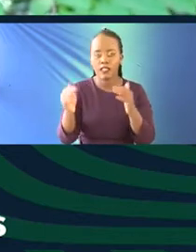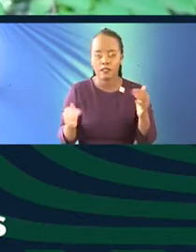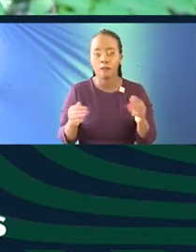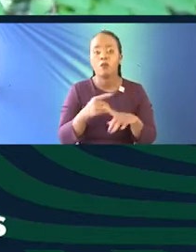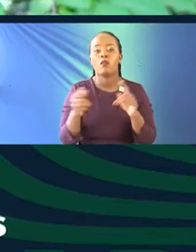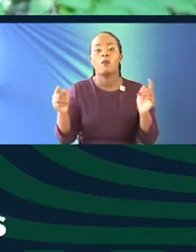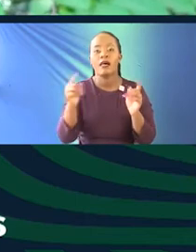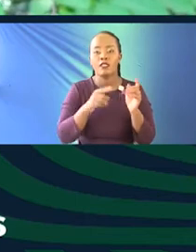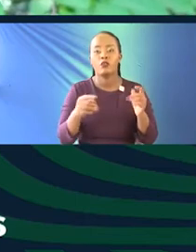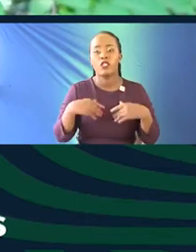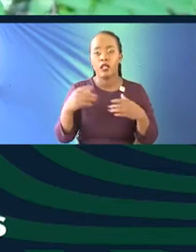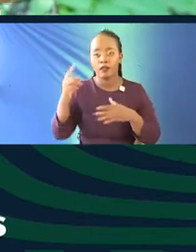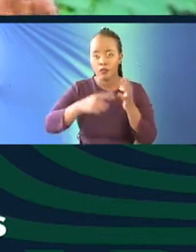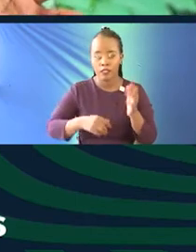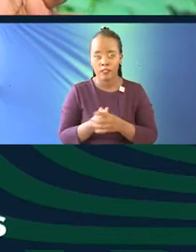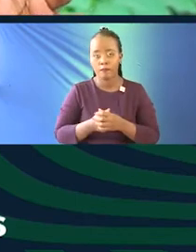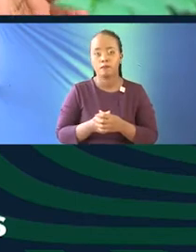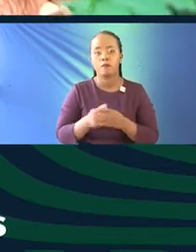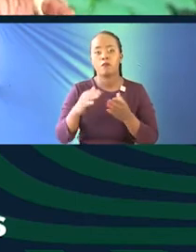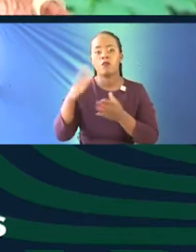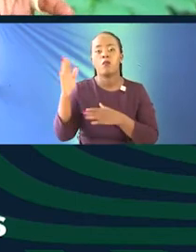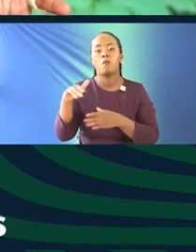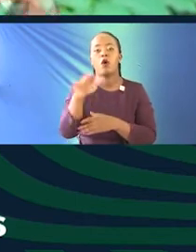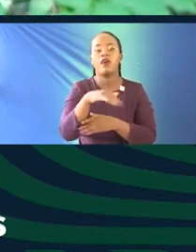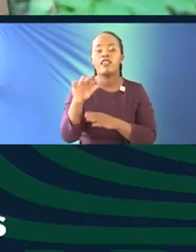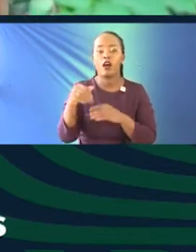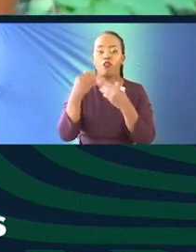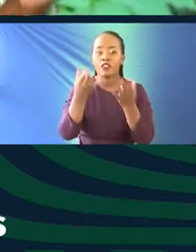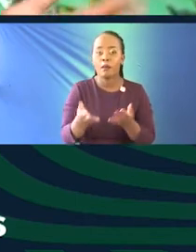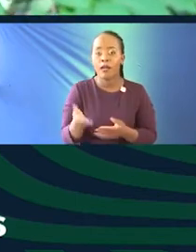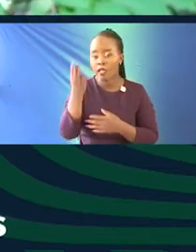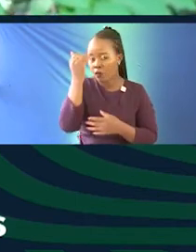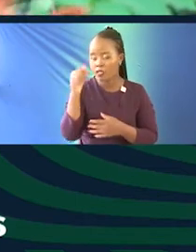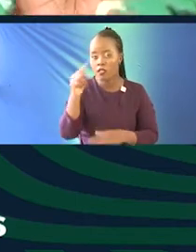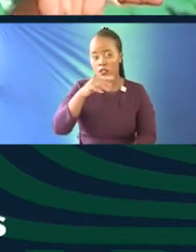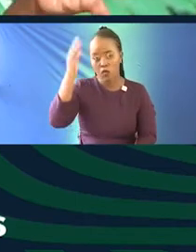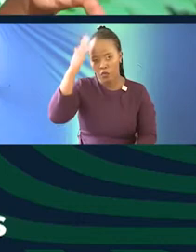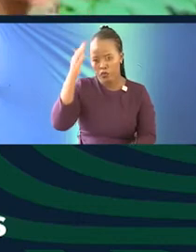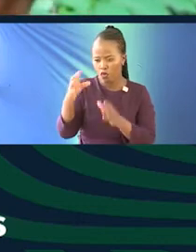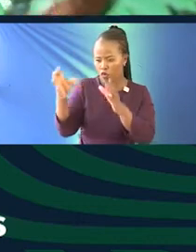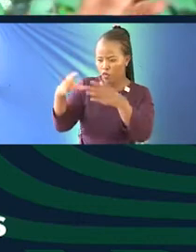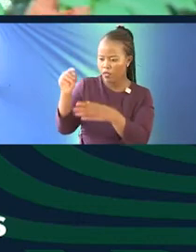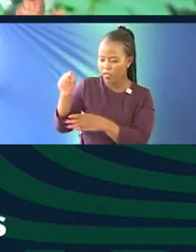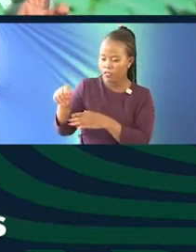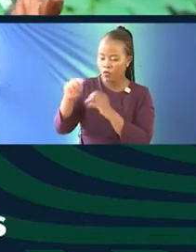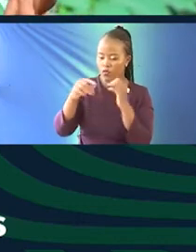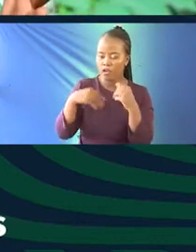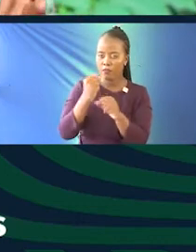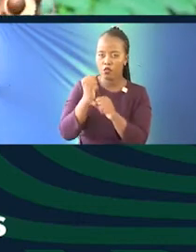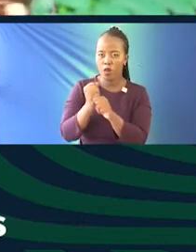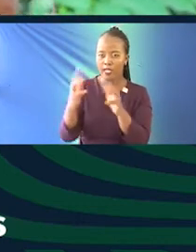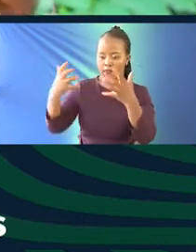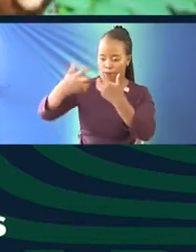we do actually have internships. Remember that our catchment area for the supply is because of what we know. We know that community and we've been working with them a long